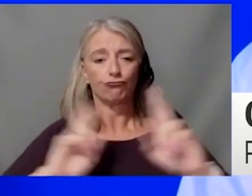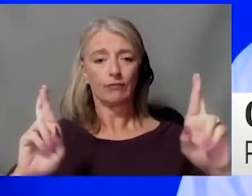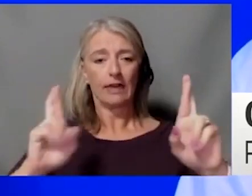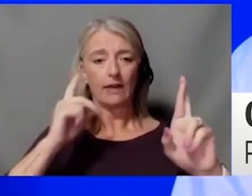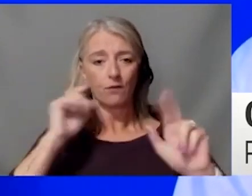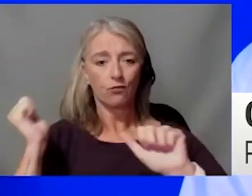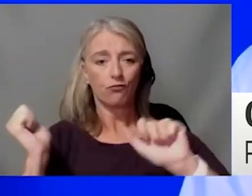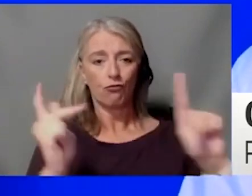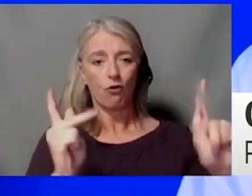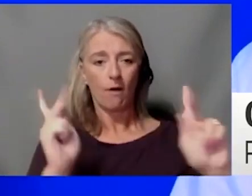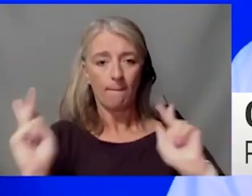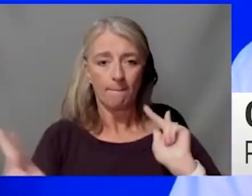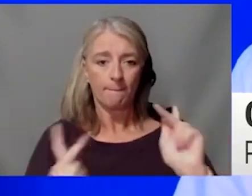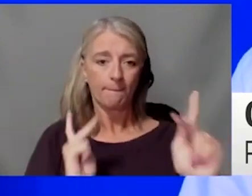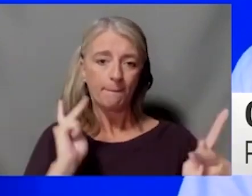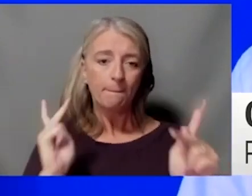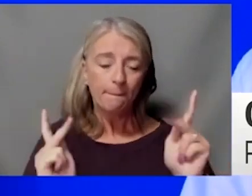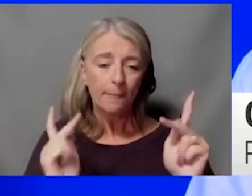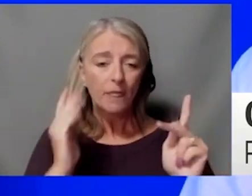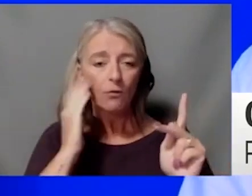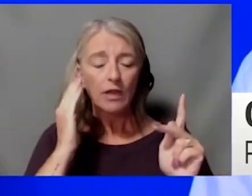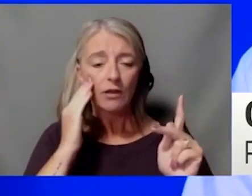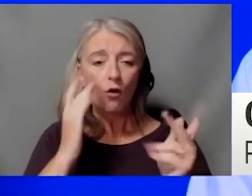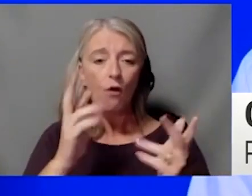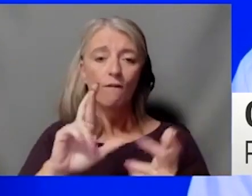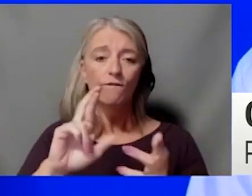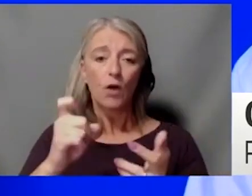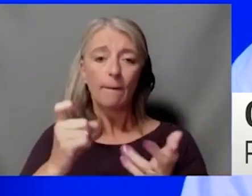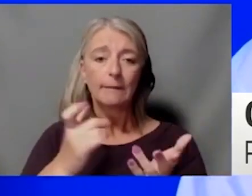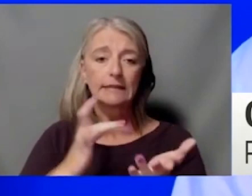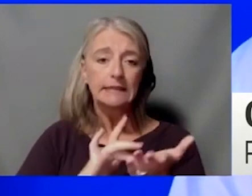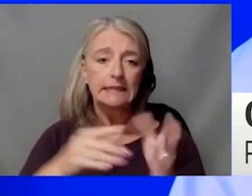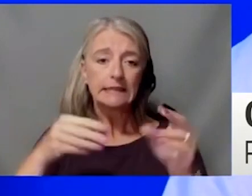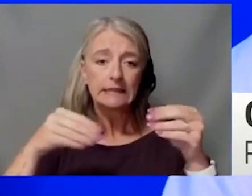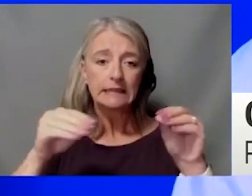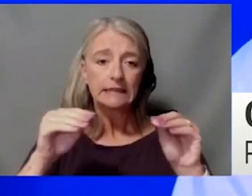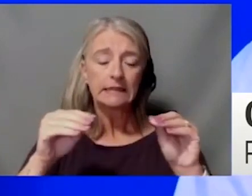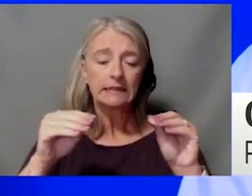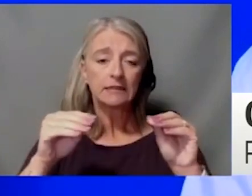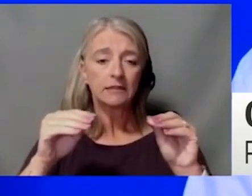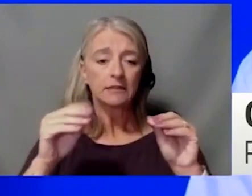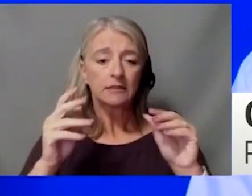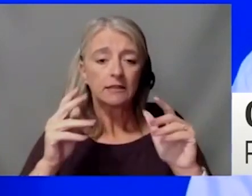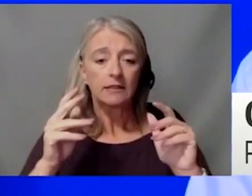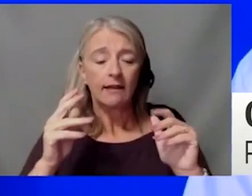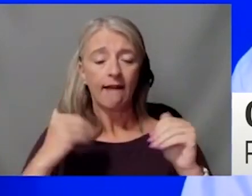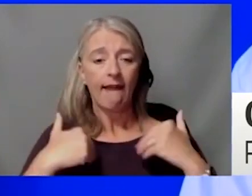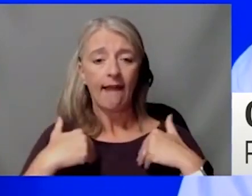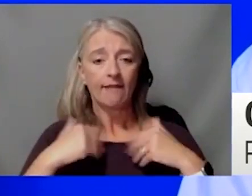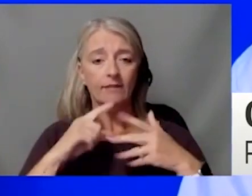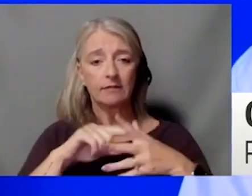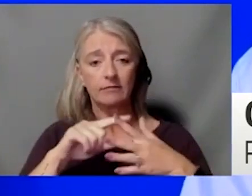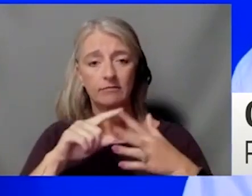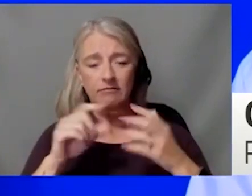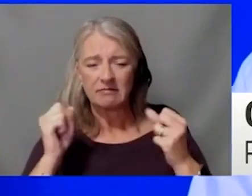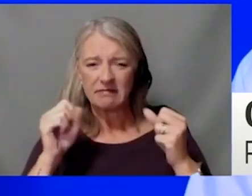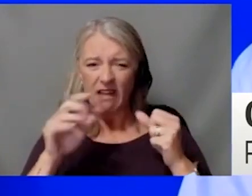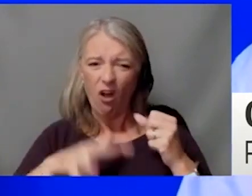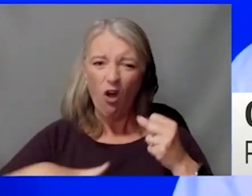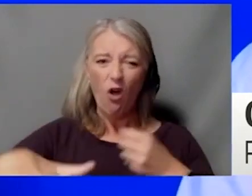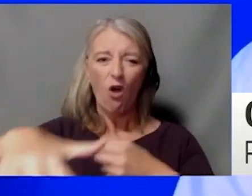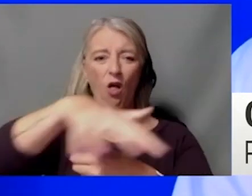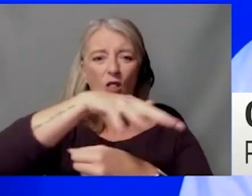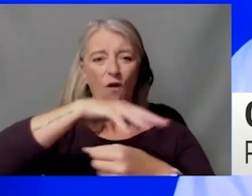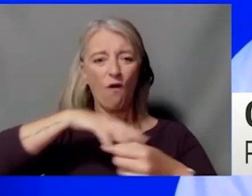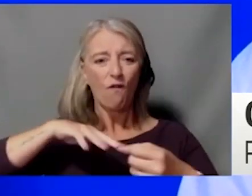We know that pharmacies are vast and we know that they're on many corners in our cities and in our communities. And I think